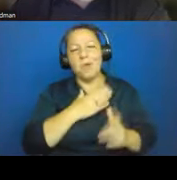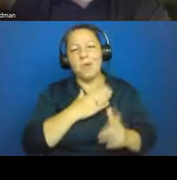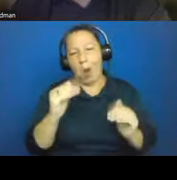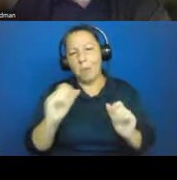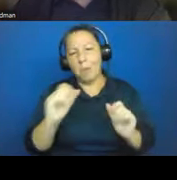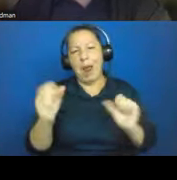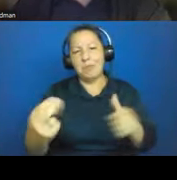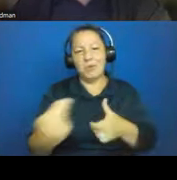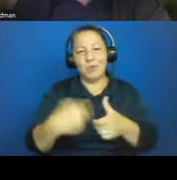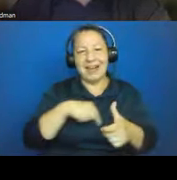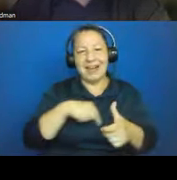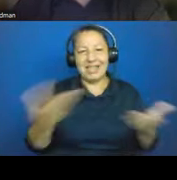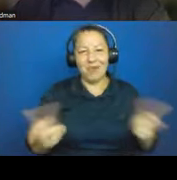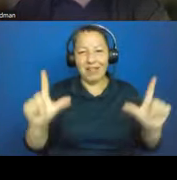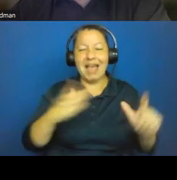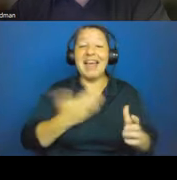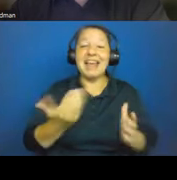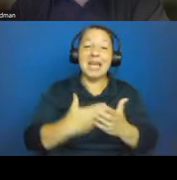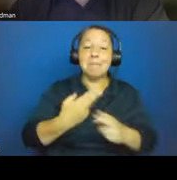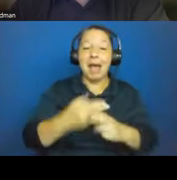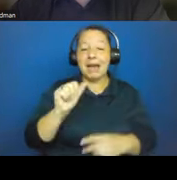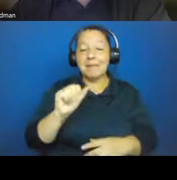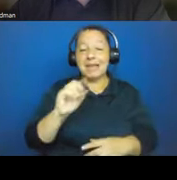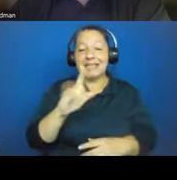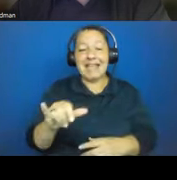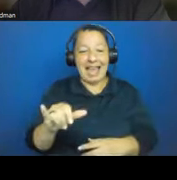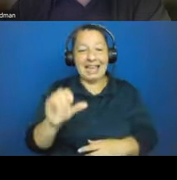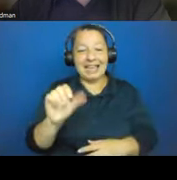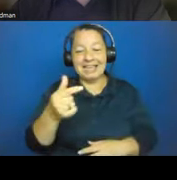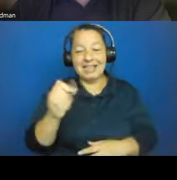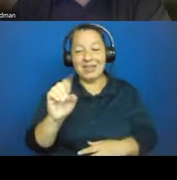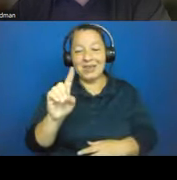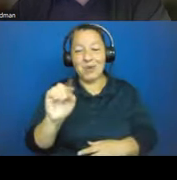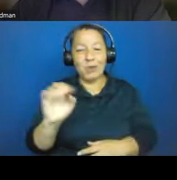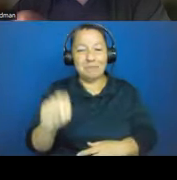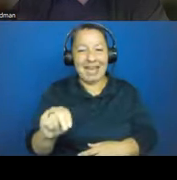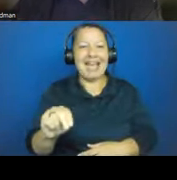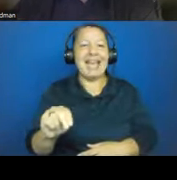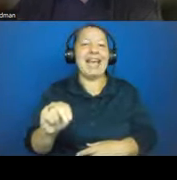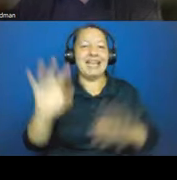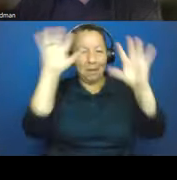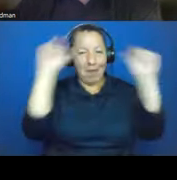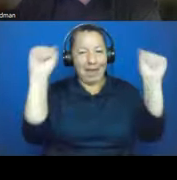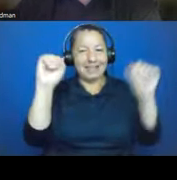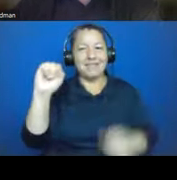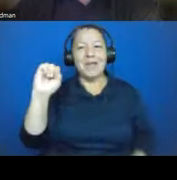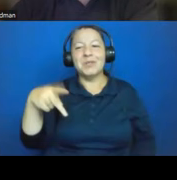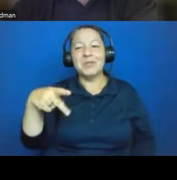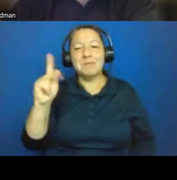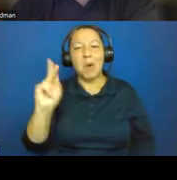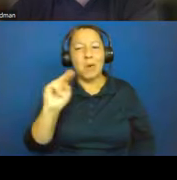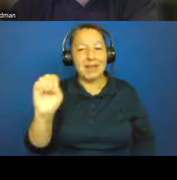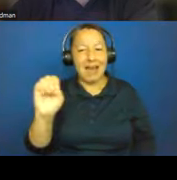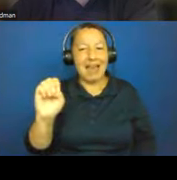Andy Goldman. I'm the president of the Spokane Society. We've been honored to be the host for our first lecture of